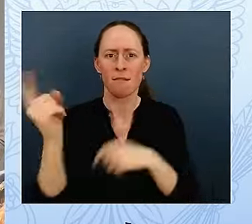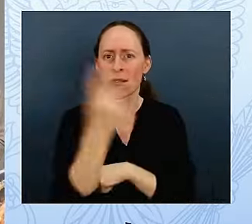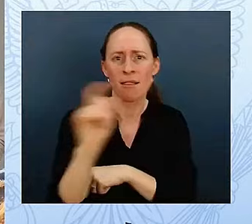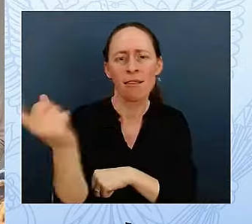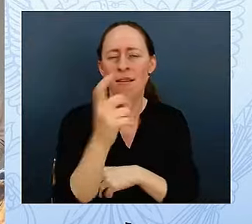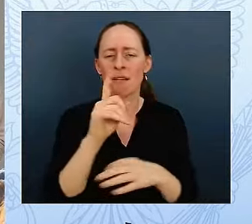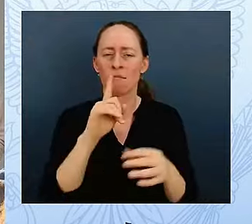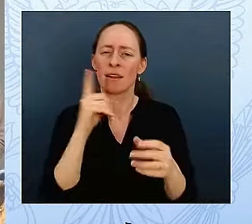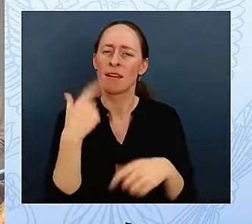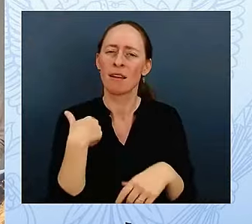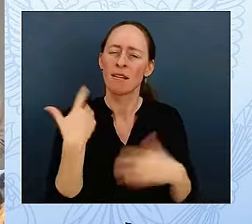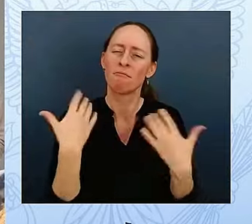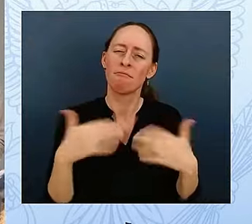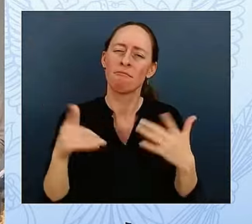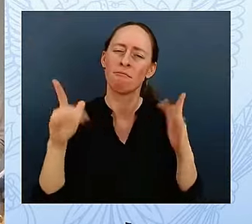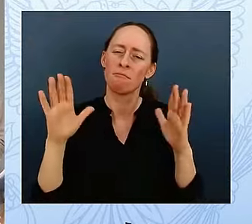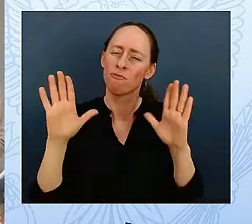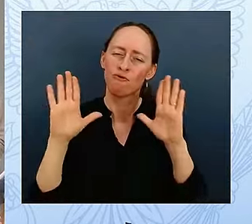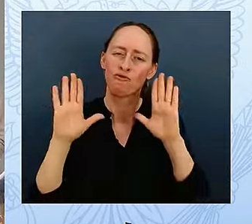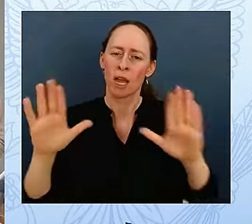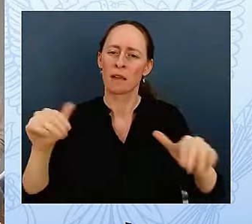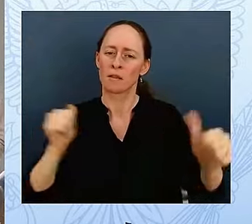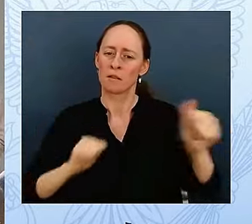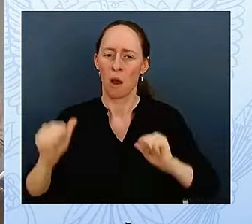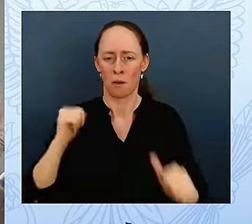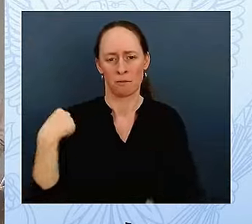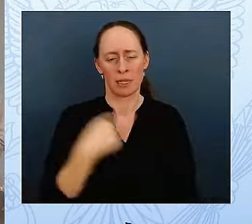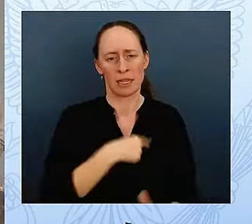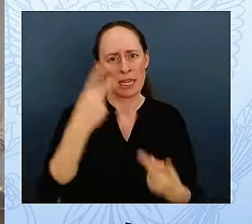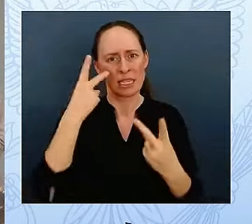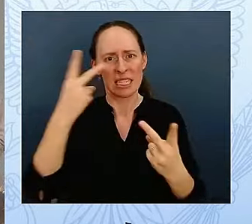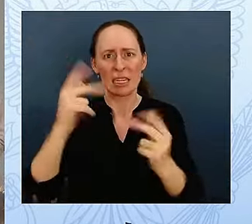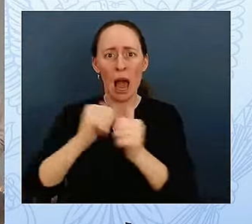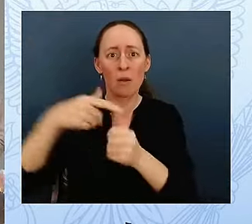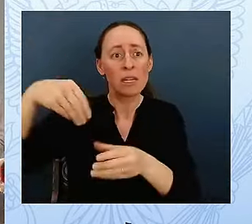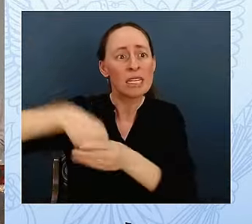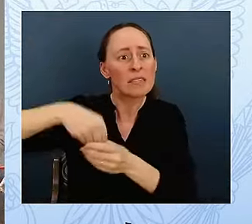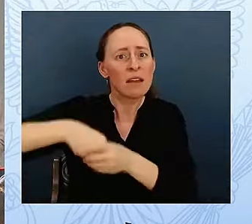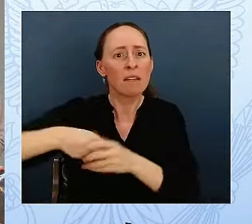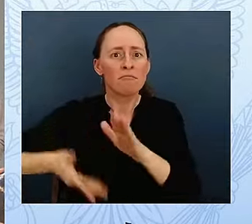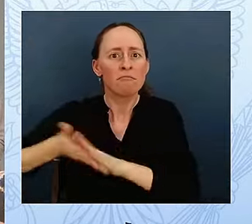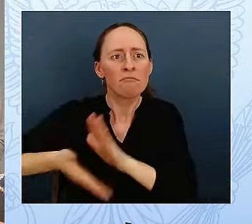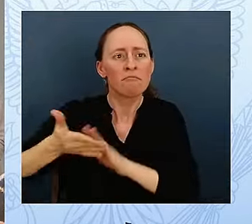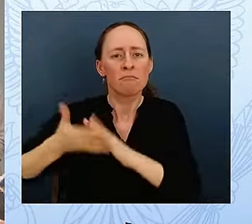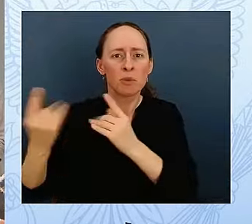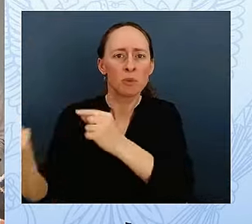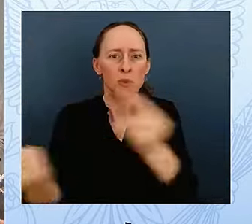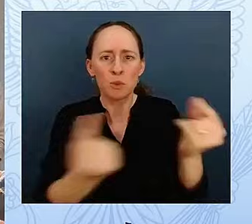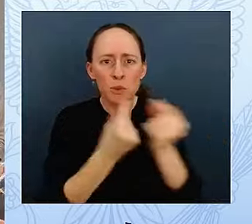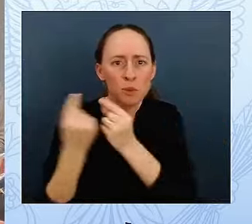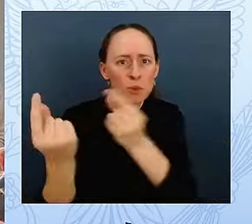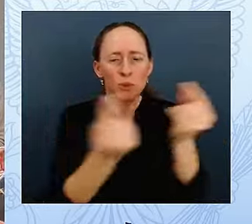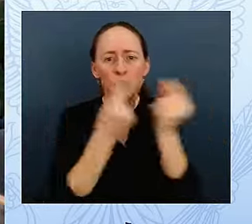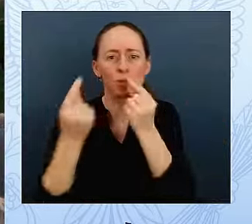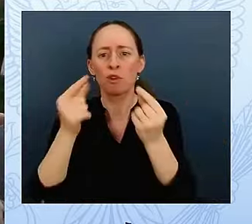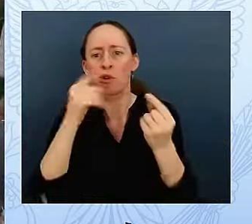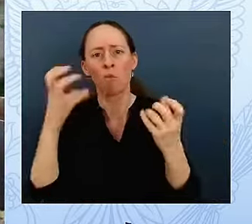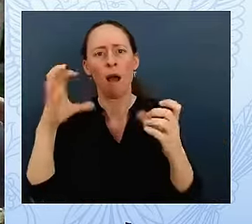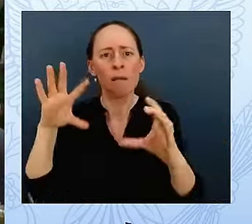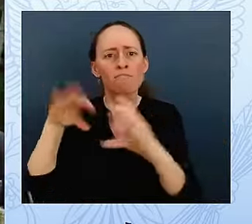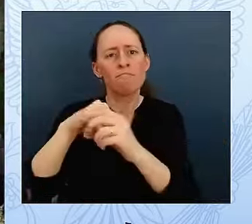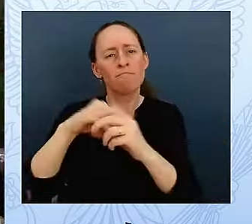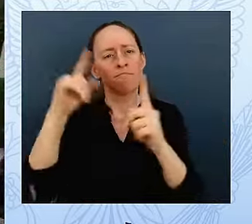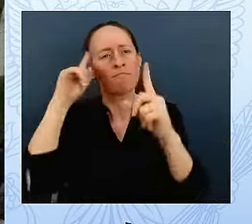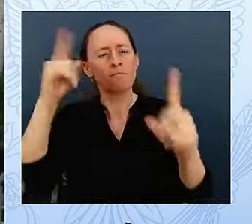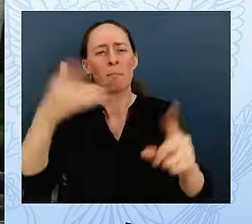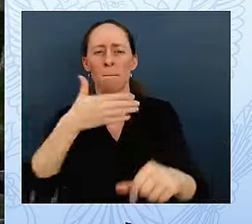public servants behind these white walls striving for a better tomorrow. Thank you to Warner